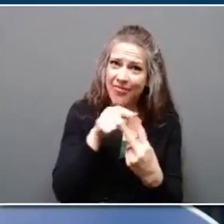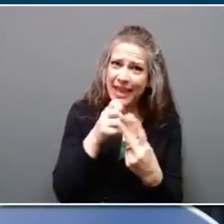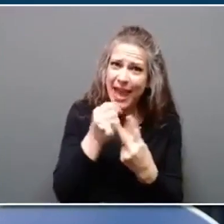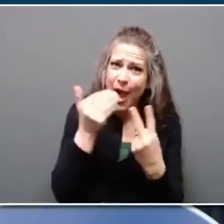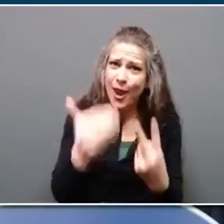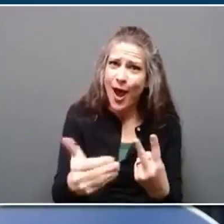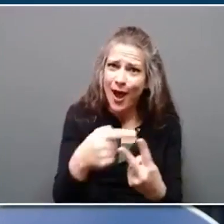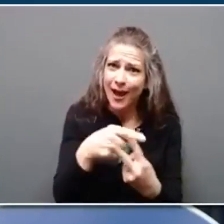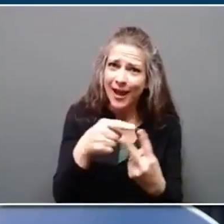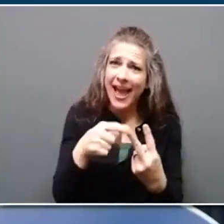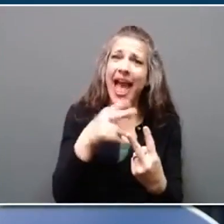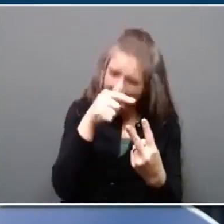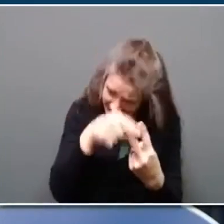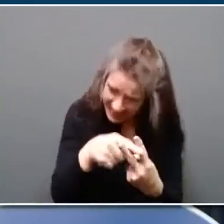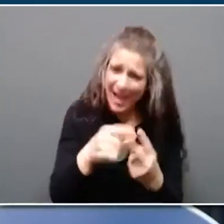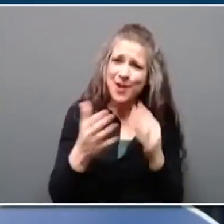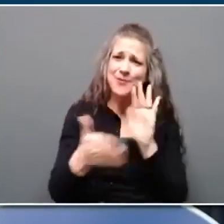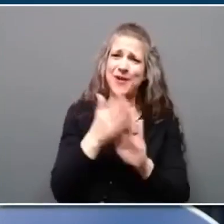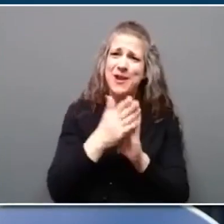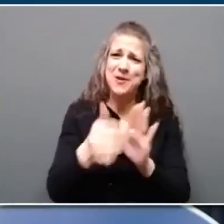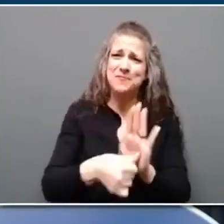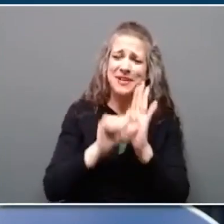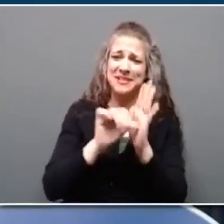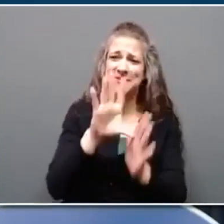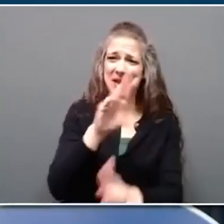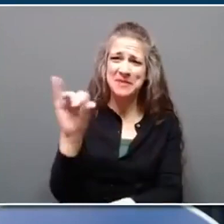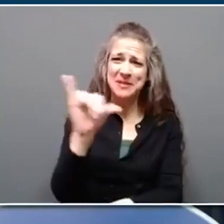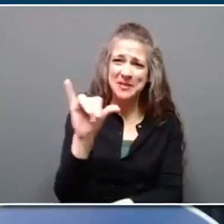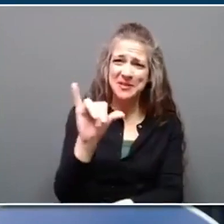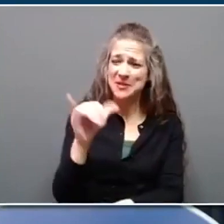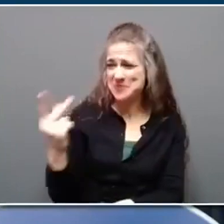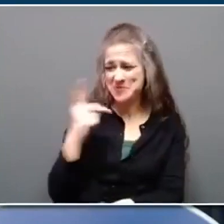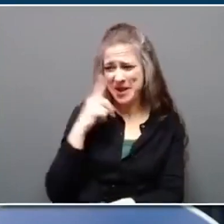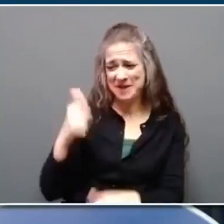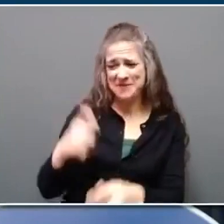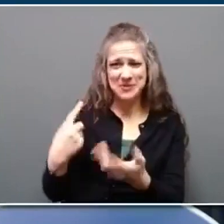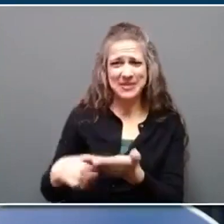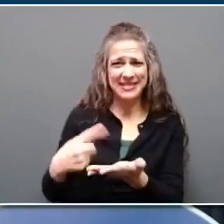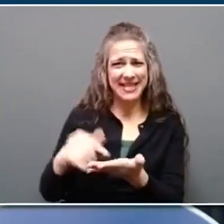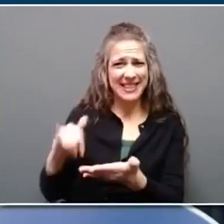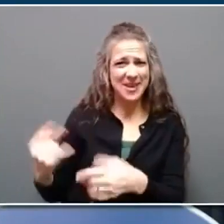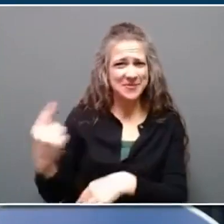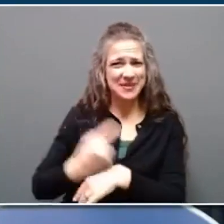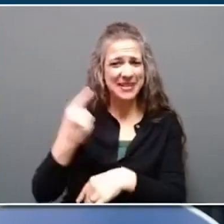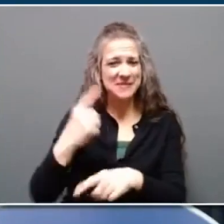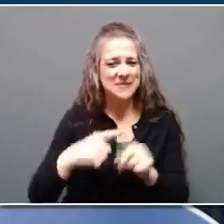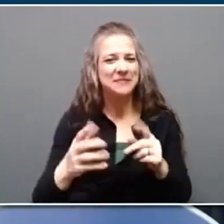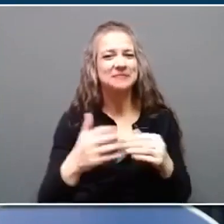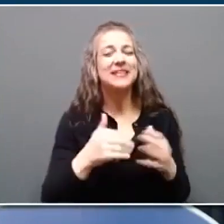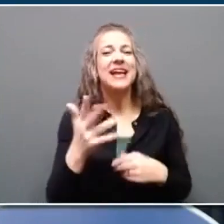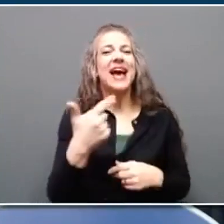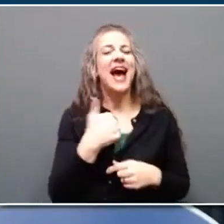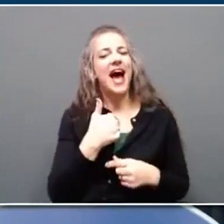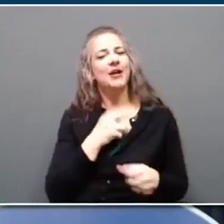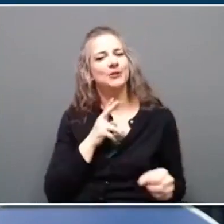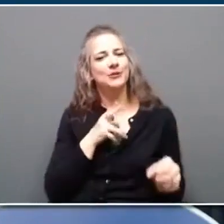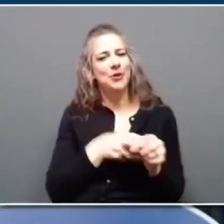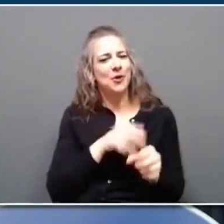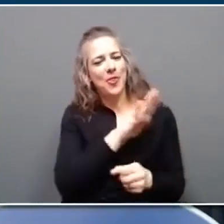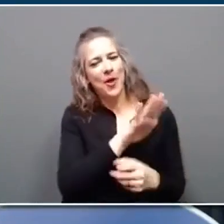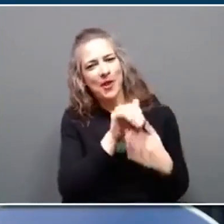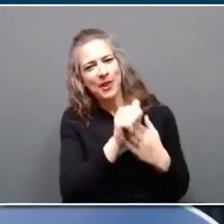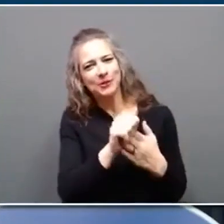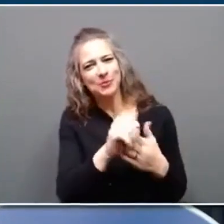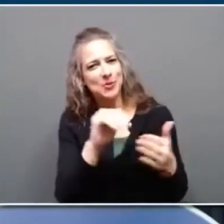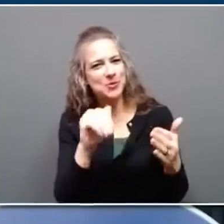impressive company, something that Jeff and I will have to talk about maybe one day. So yesterday I was honored to join their leadership in their new corporate